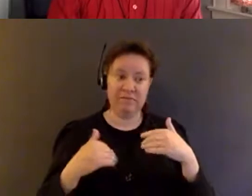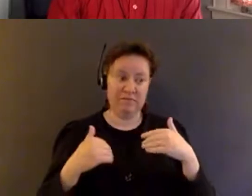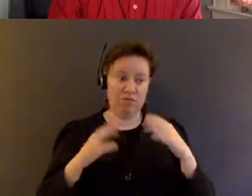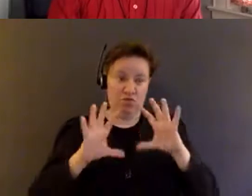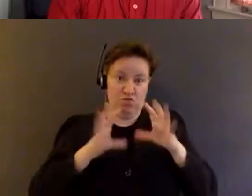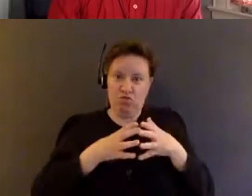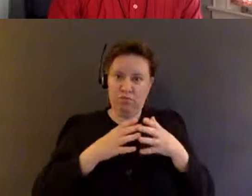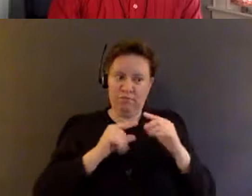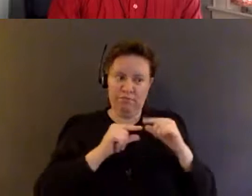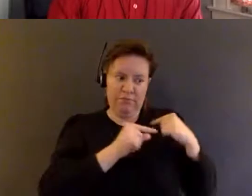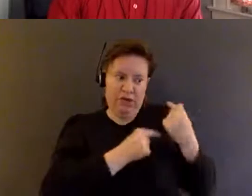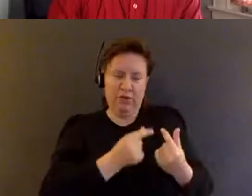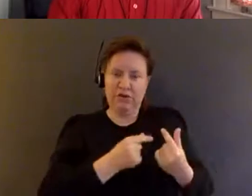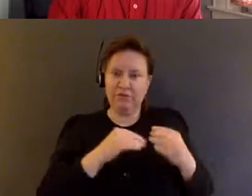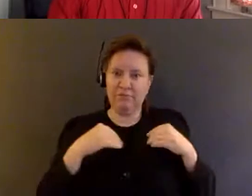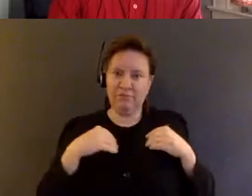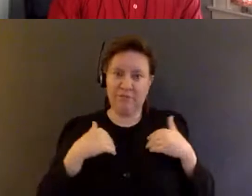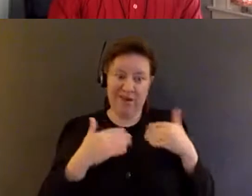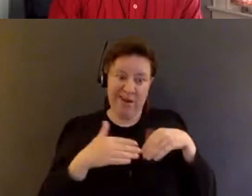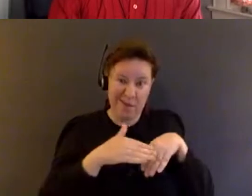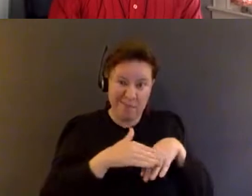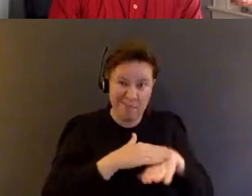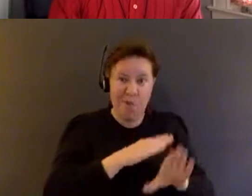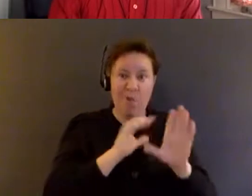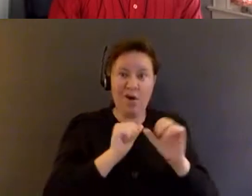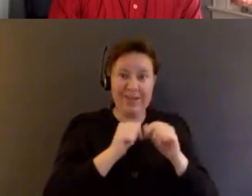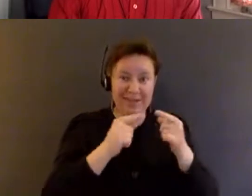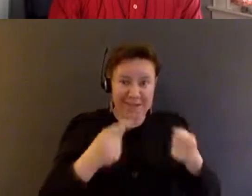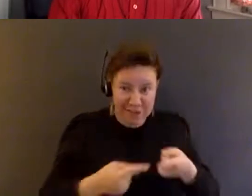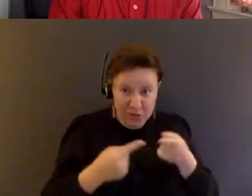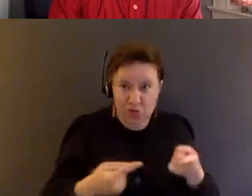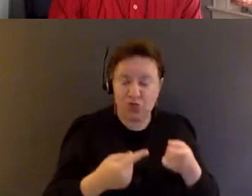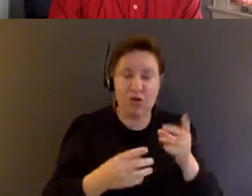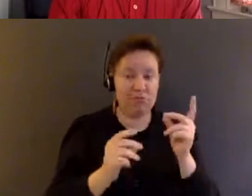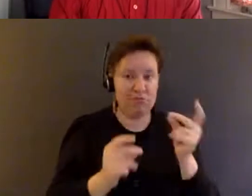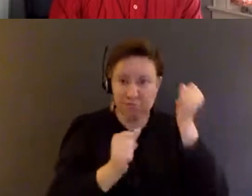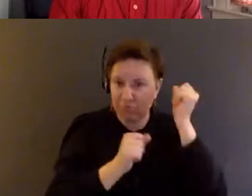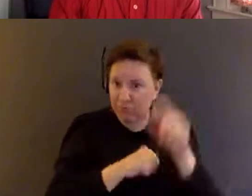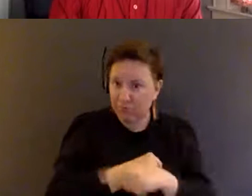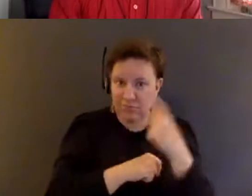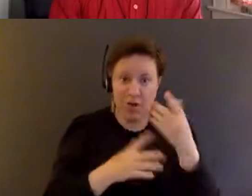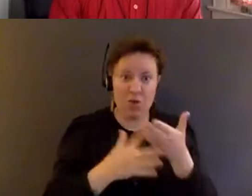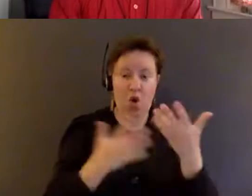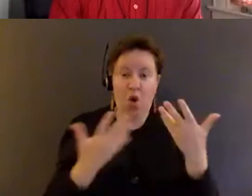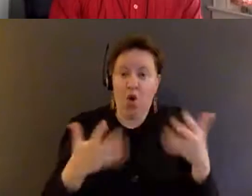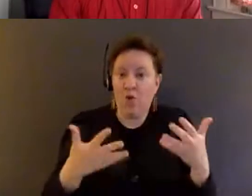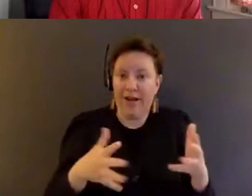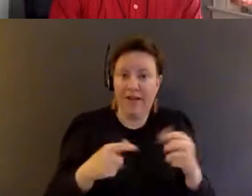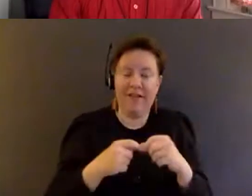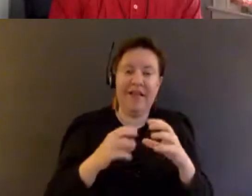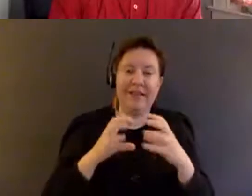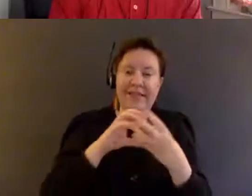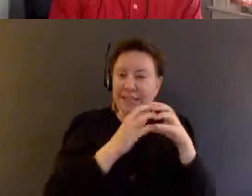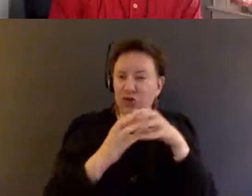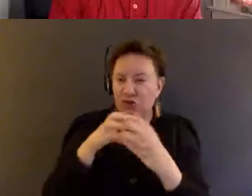born in the struggle, into the struggle through already like an intersectional lens,